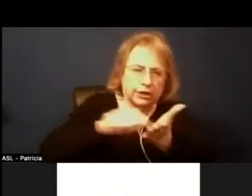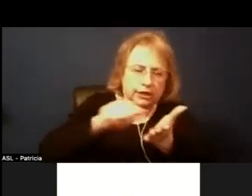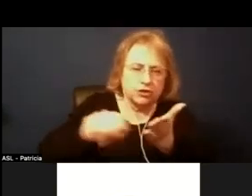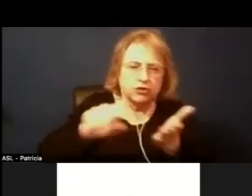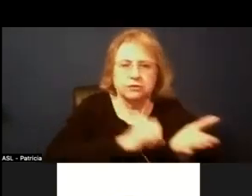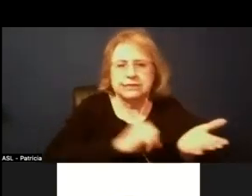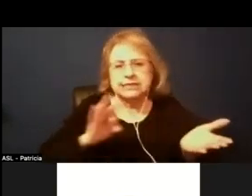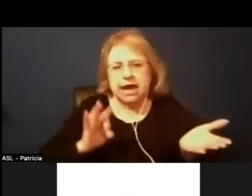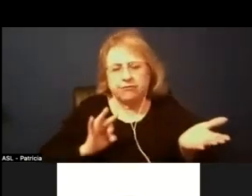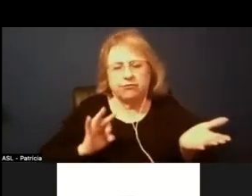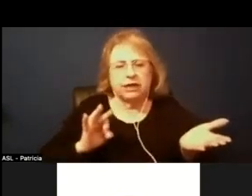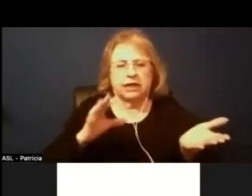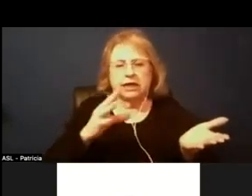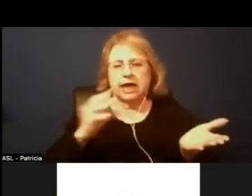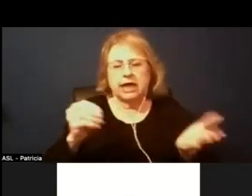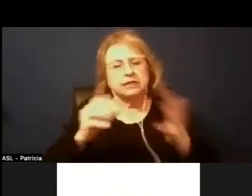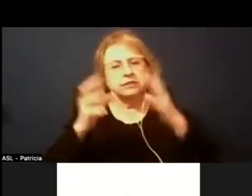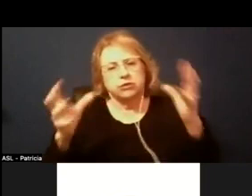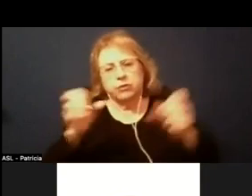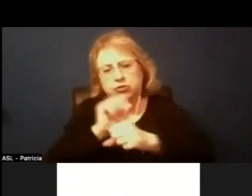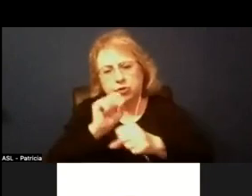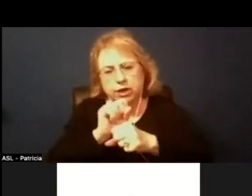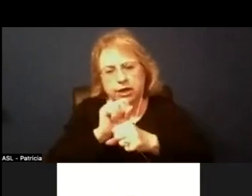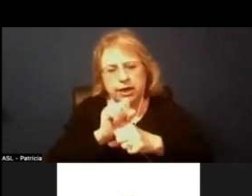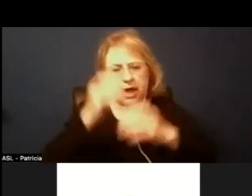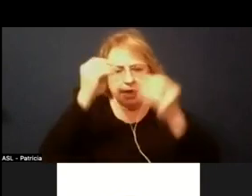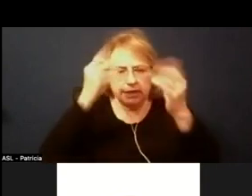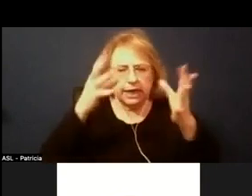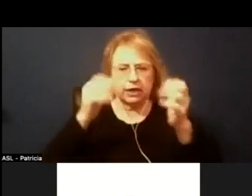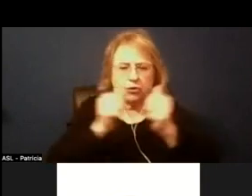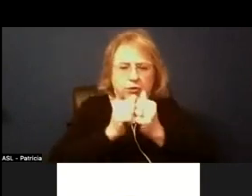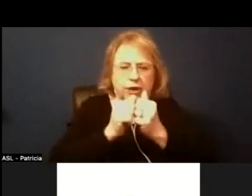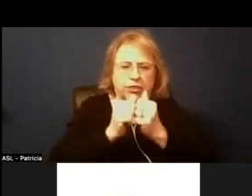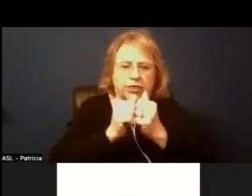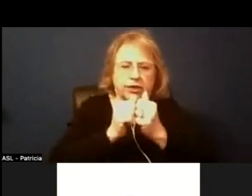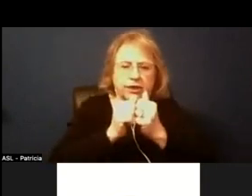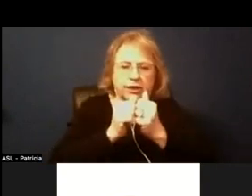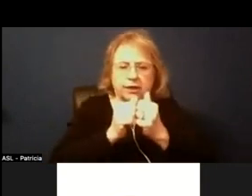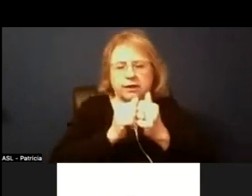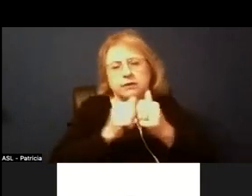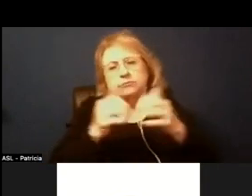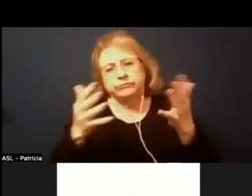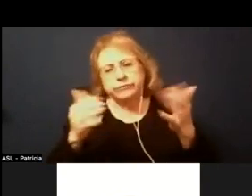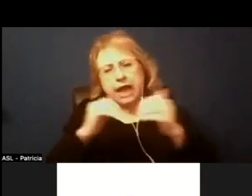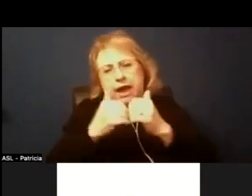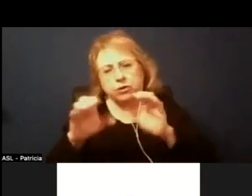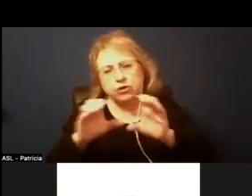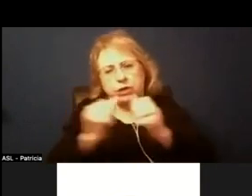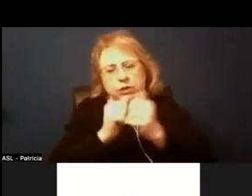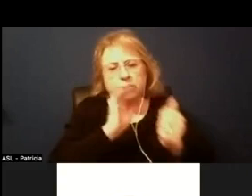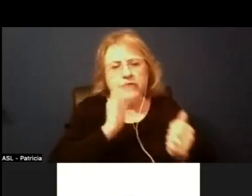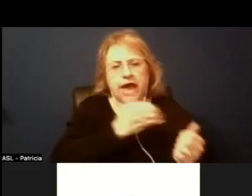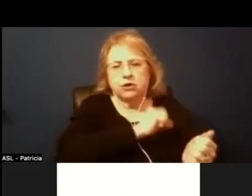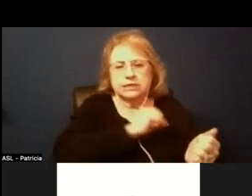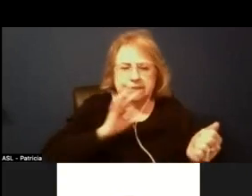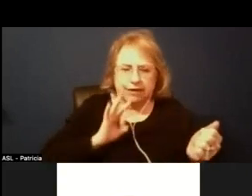where all that sits and both with kind of the data around where we are with our staffing but then also um just in general how that work is progressing which i know